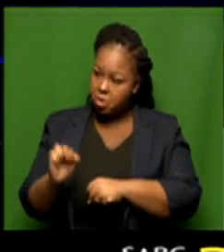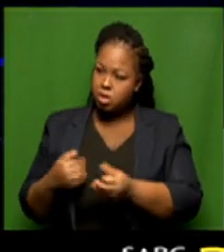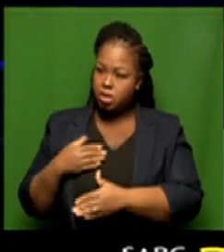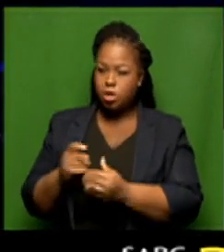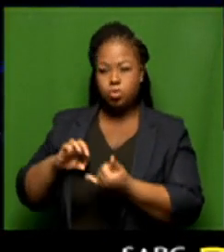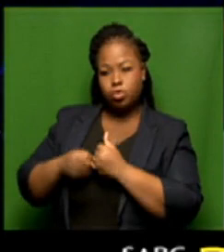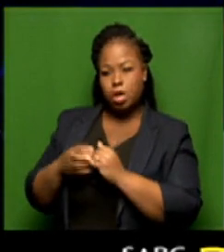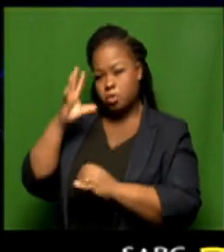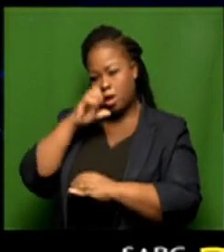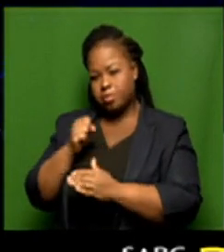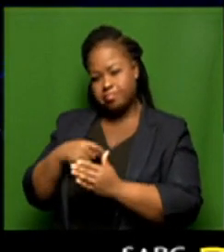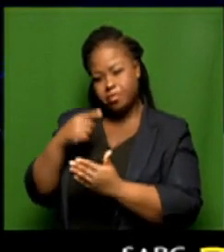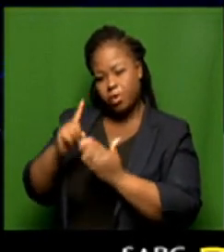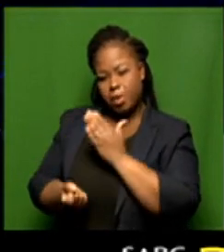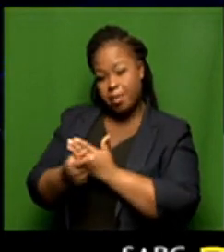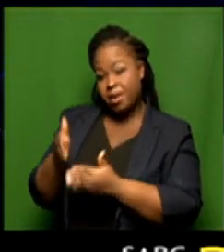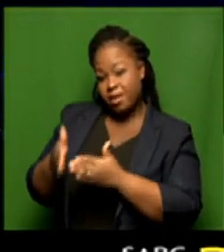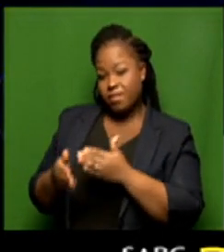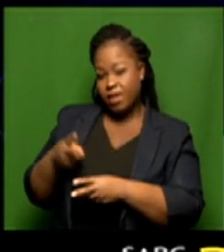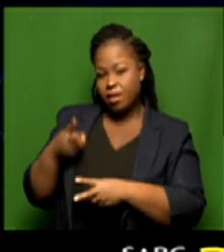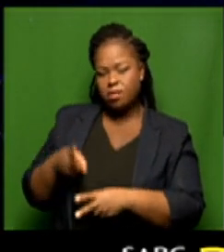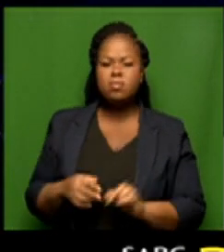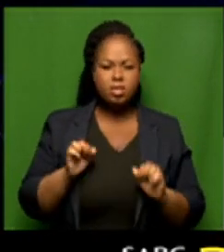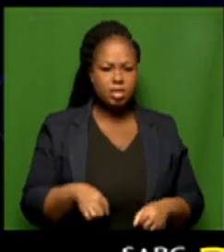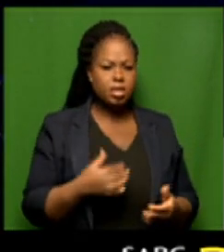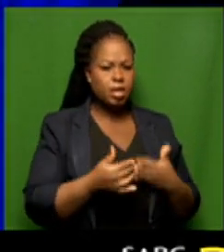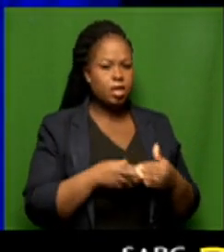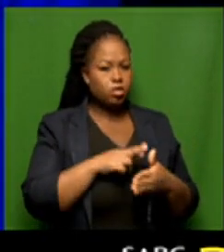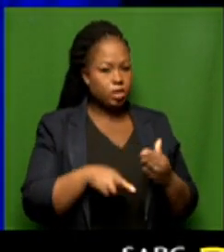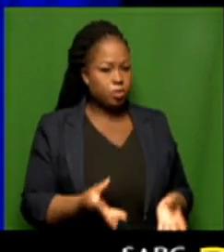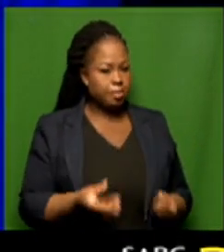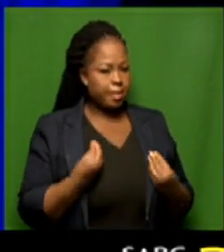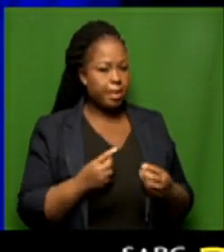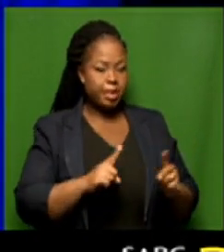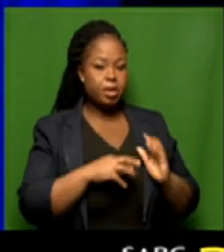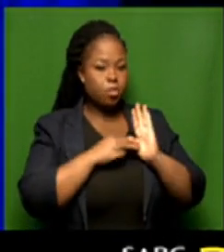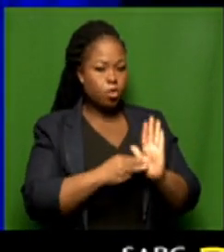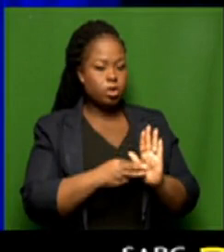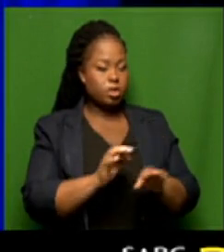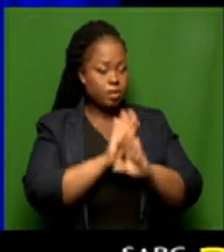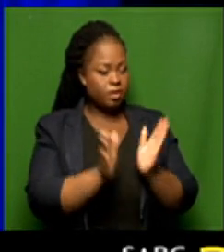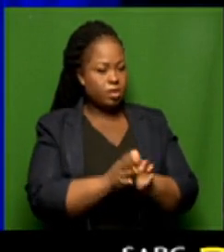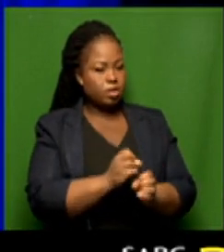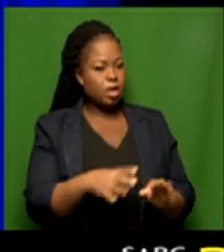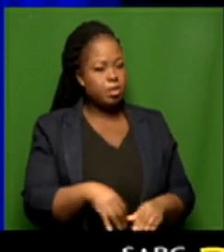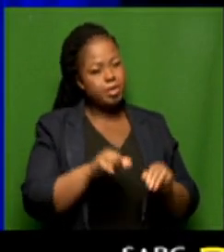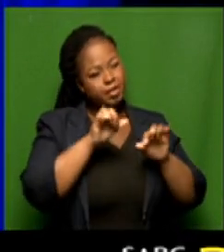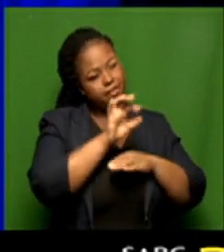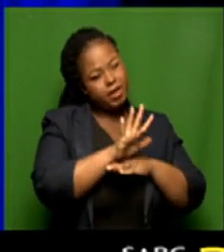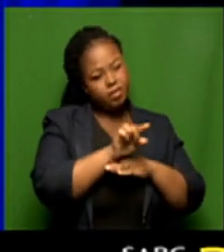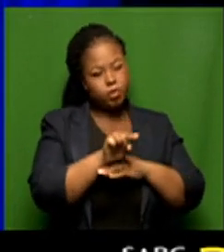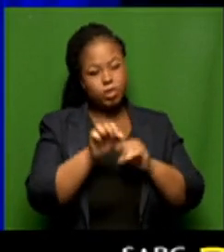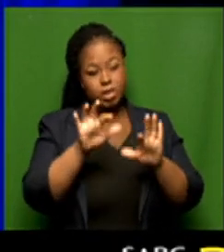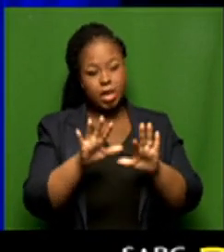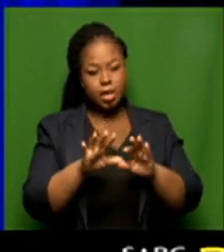making your predictions. Correct. I mean, we start with any results that we get, but the model begins to stabilize at about 5 to 10 percent.